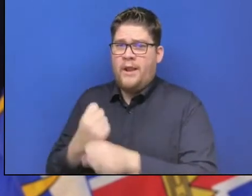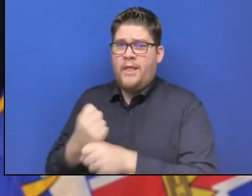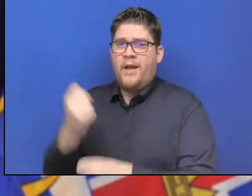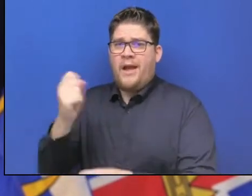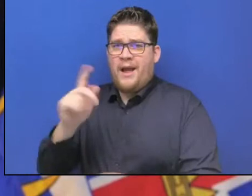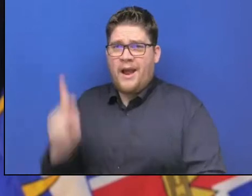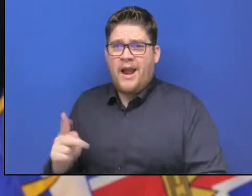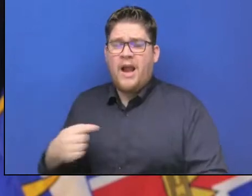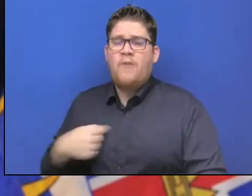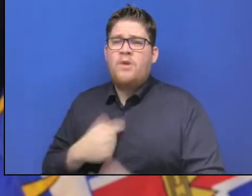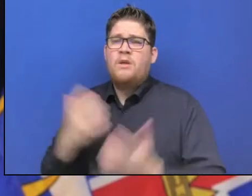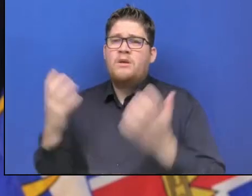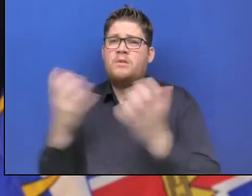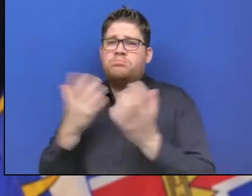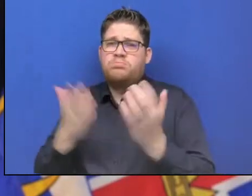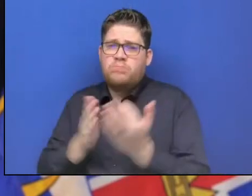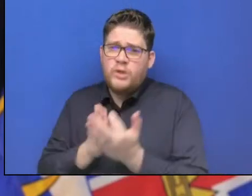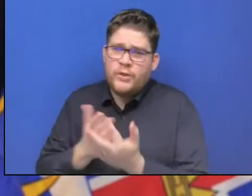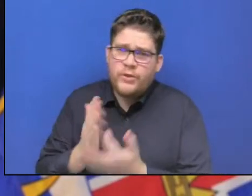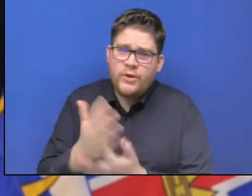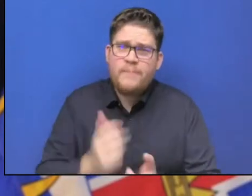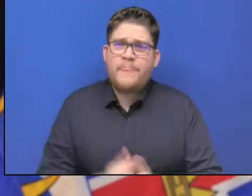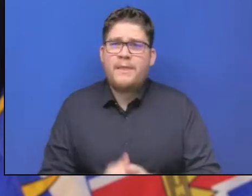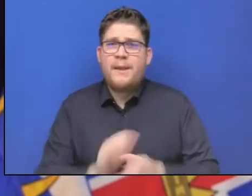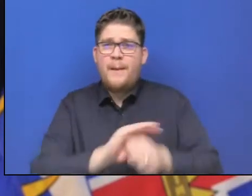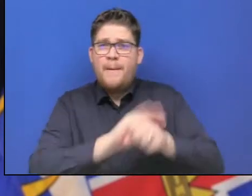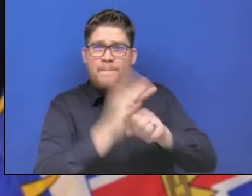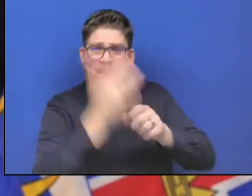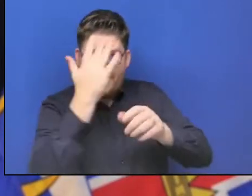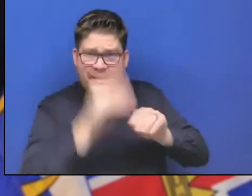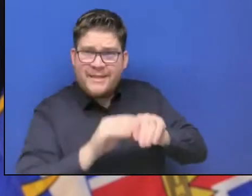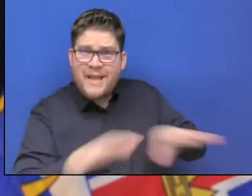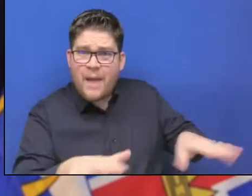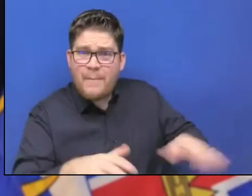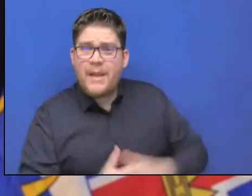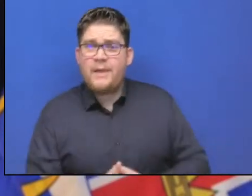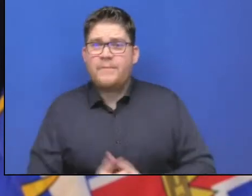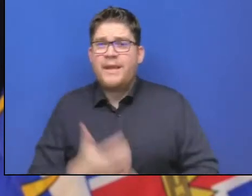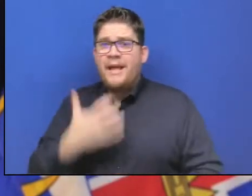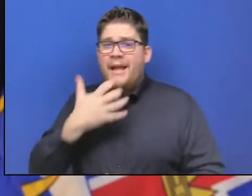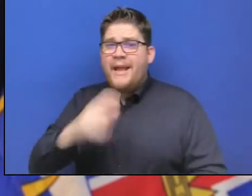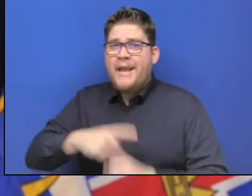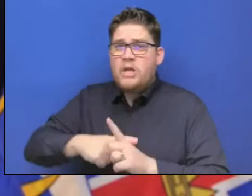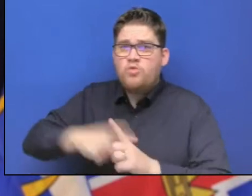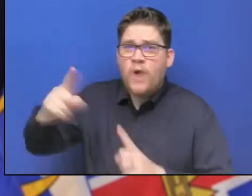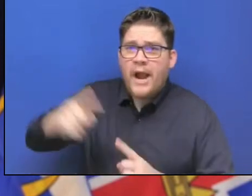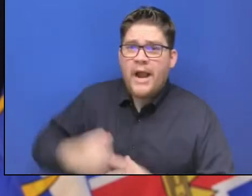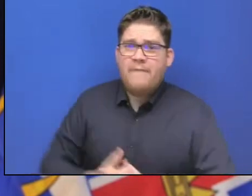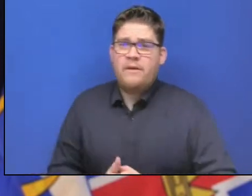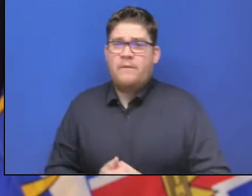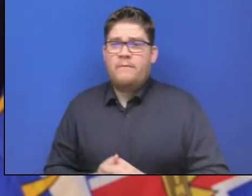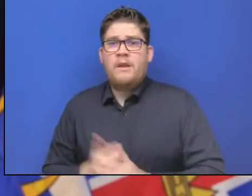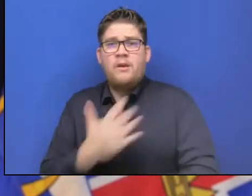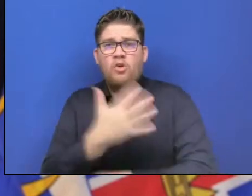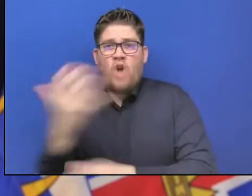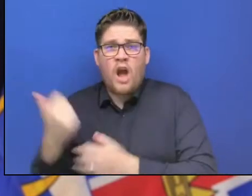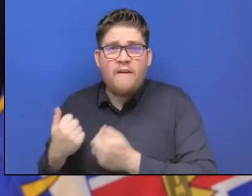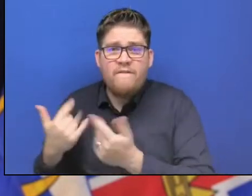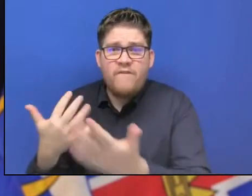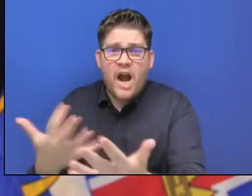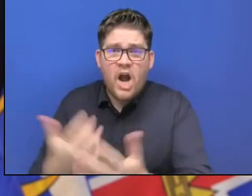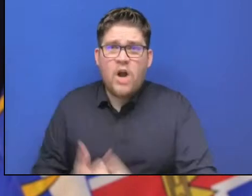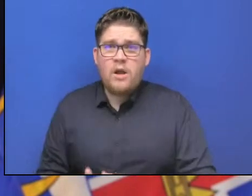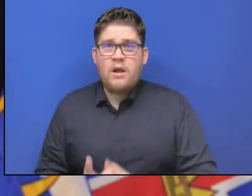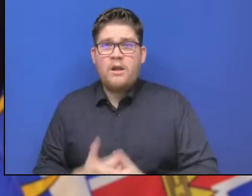wildfires and now flooding. These are significant events individually, but together they've had catastrophic impacts on